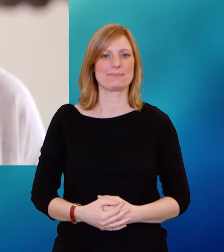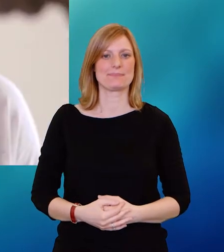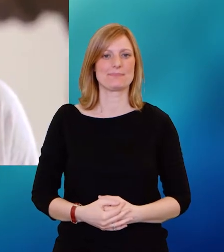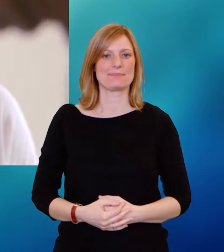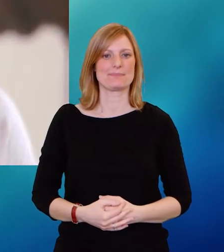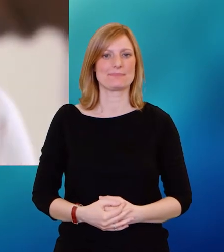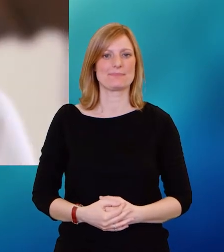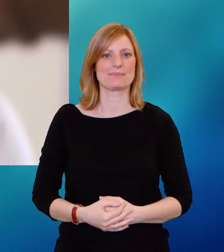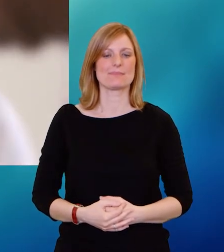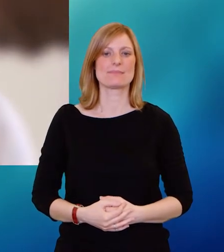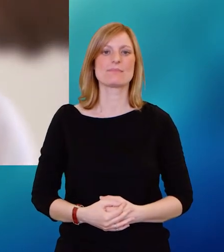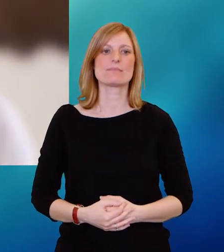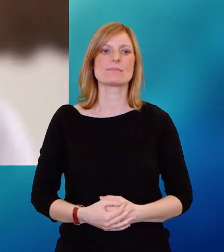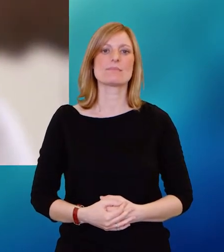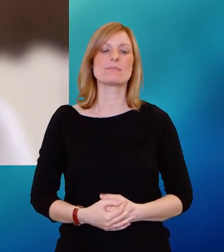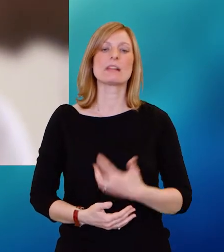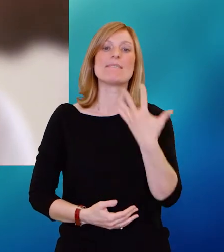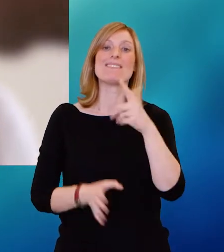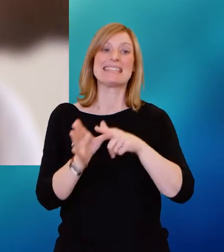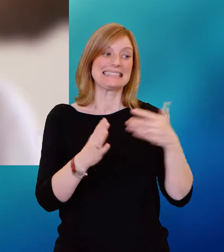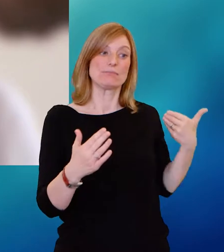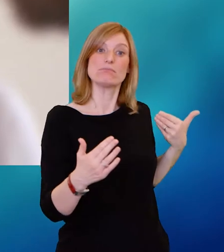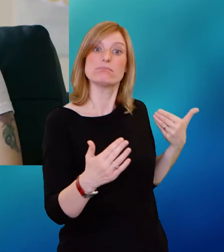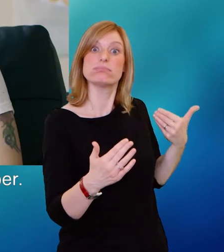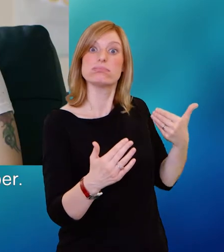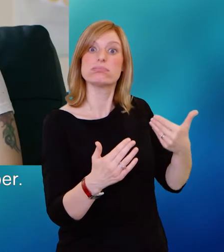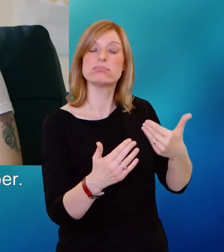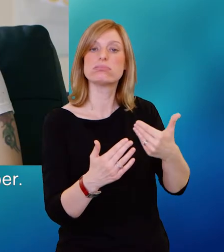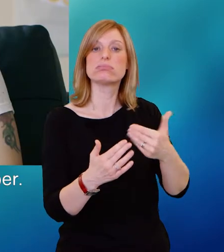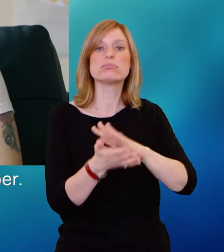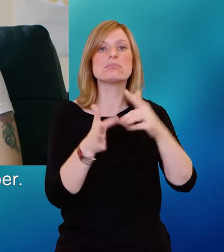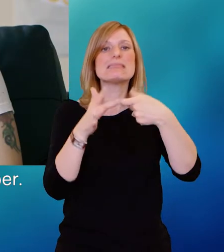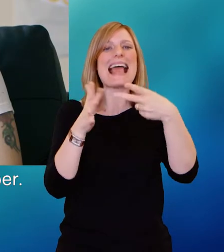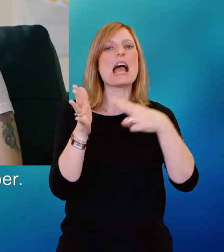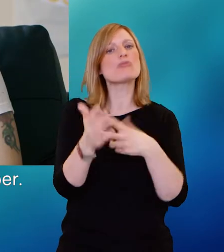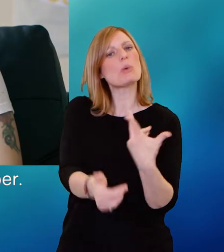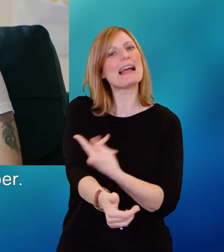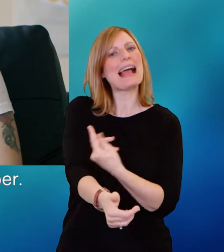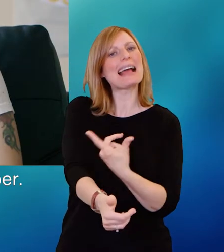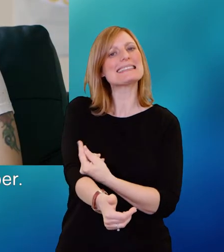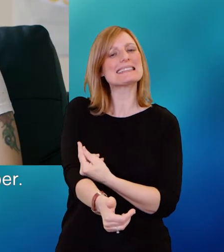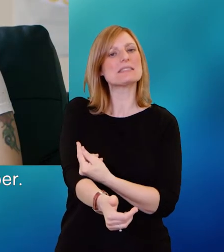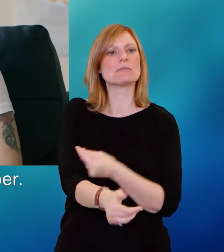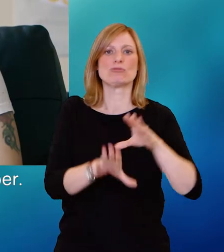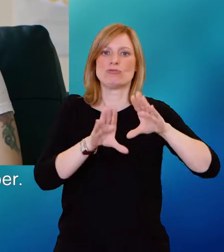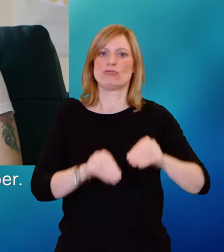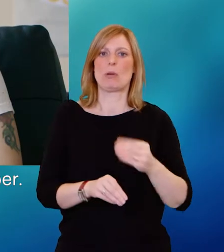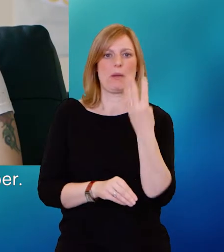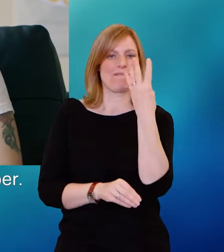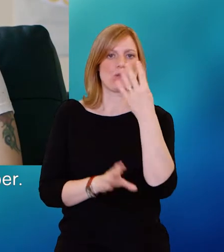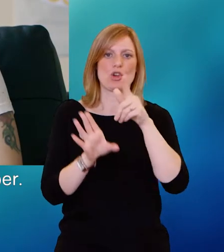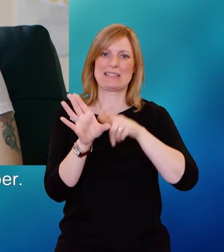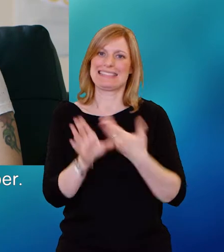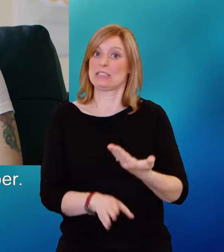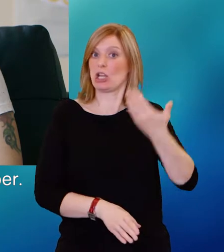I was an heroin addict for 15 years. I've been in recovery for four years. It's